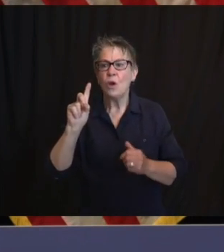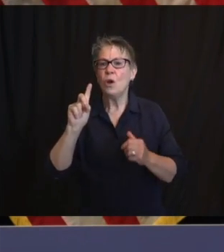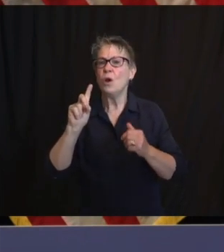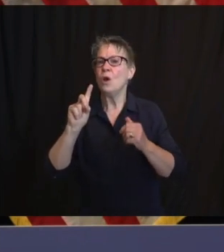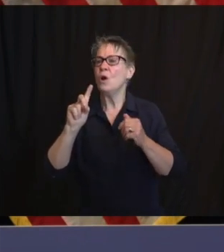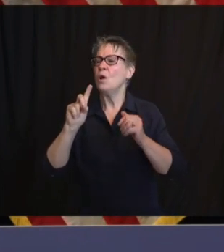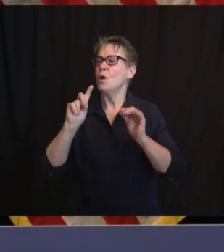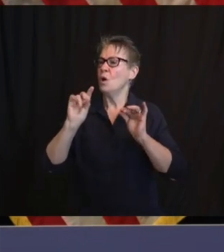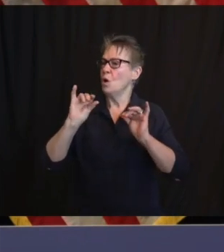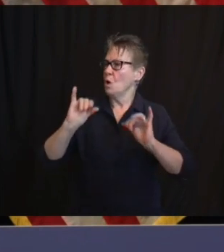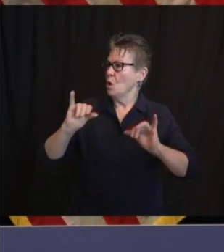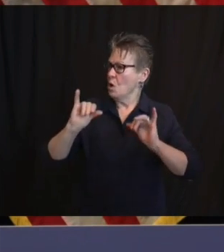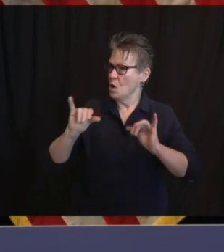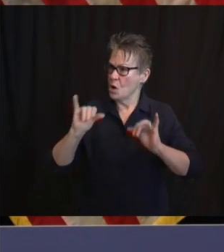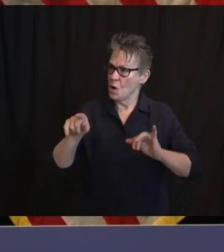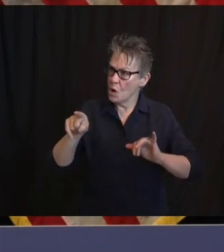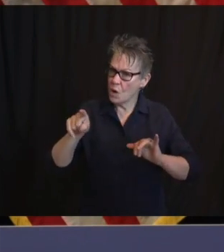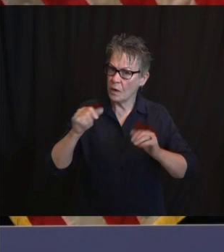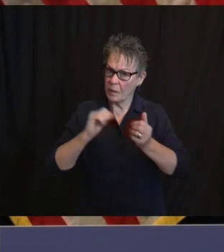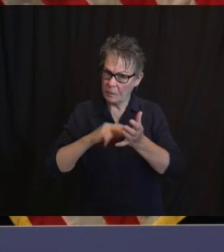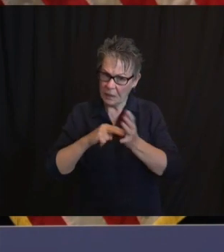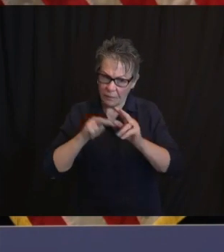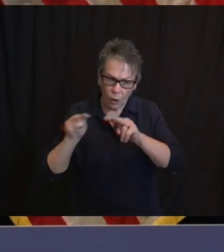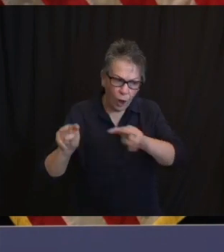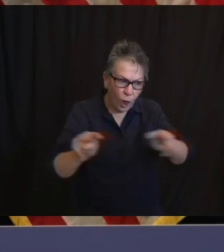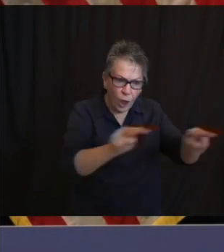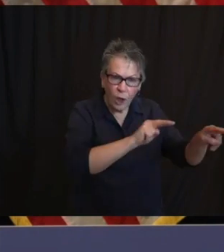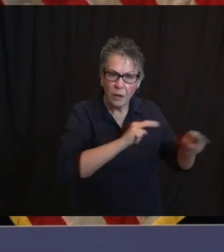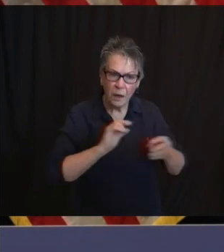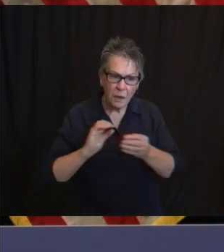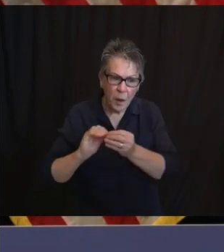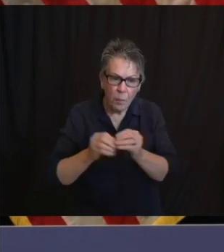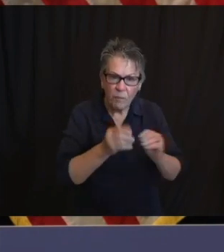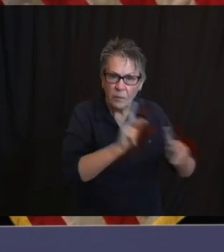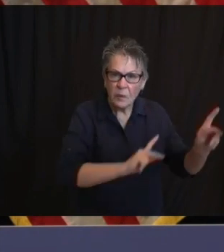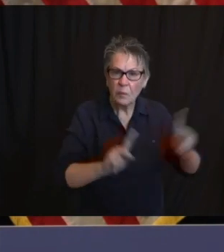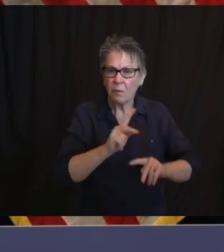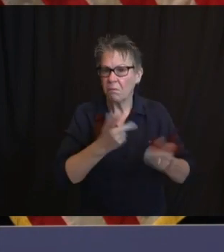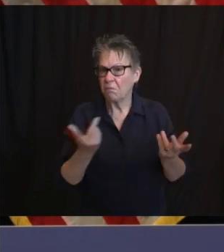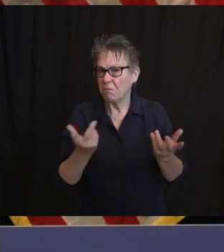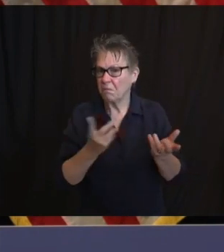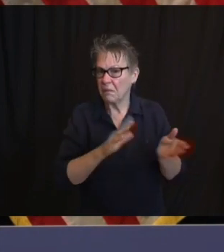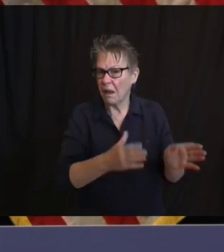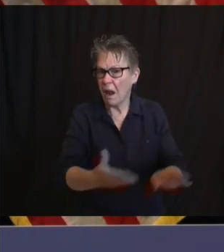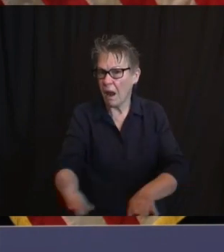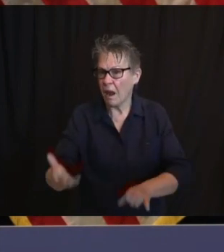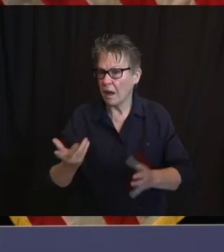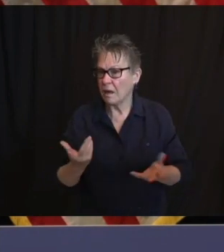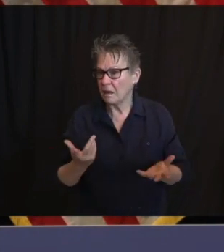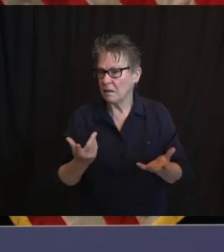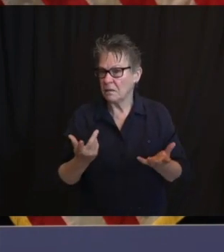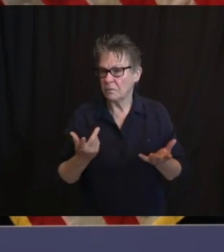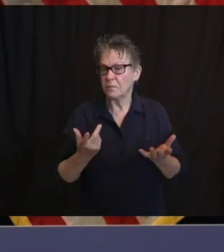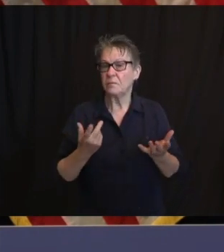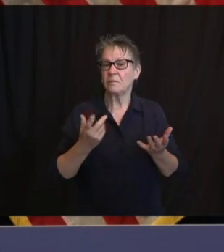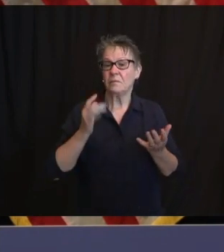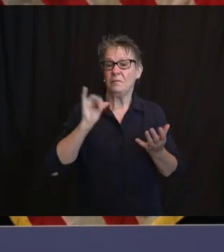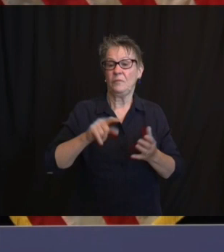in this the first year of the fifth century since slavery first came to our shores, we are still digging out.